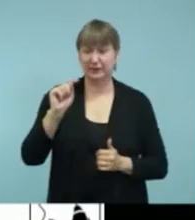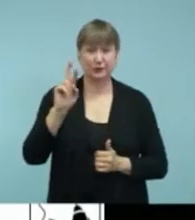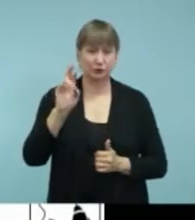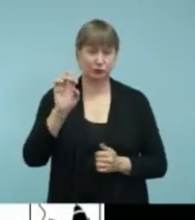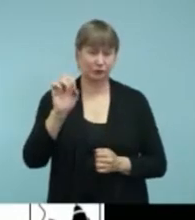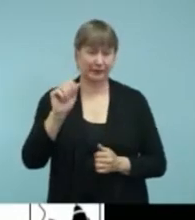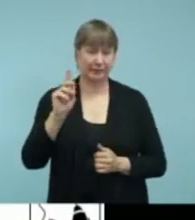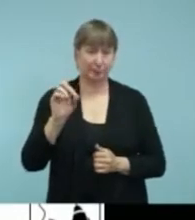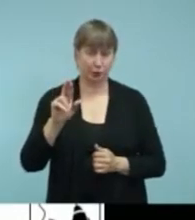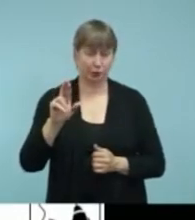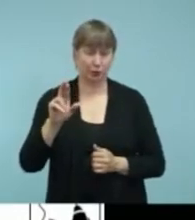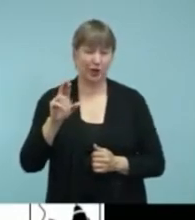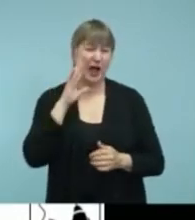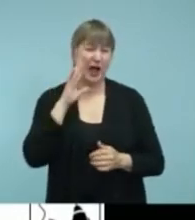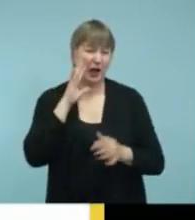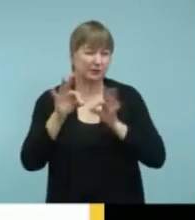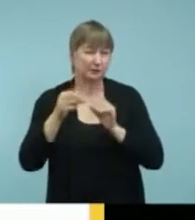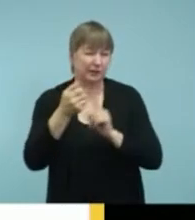next slide please.